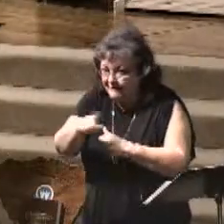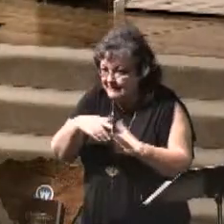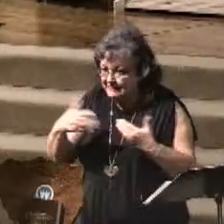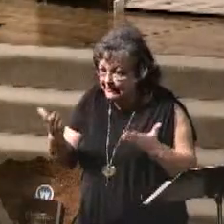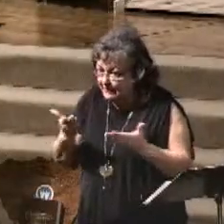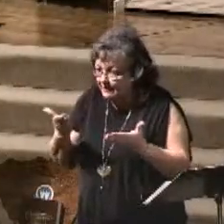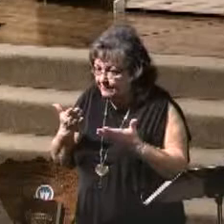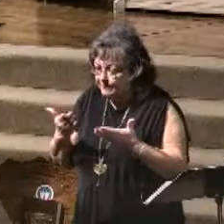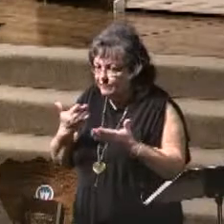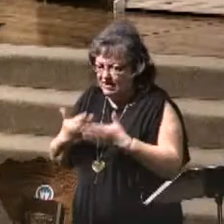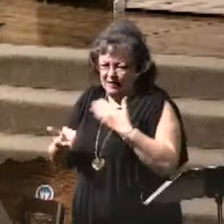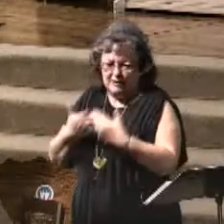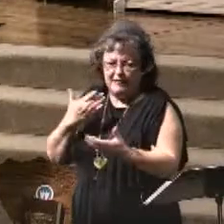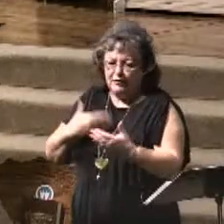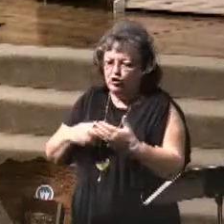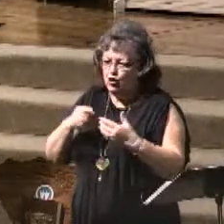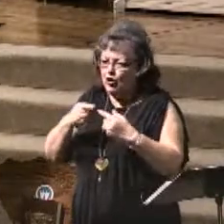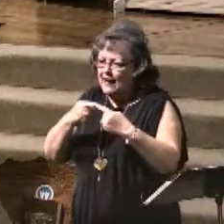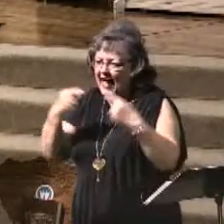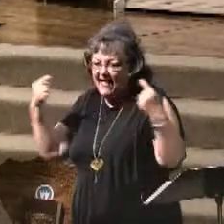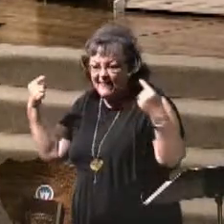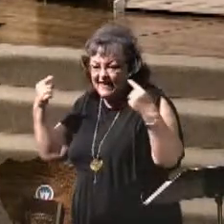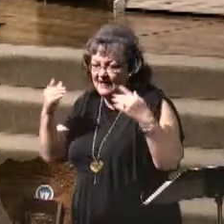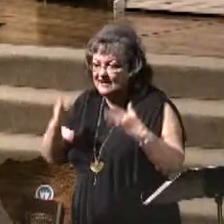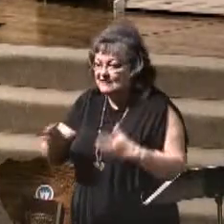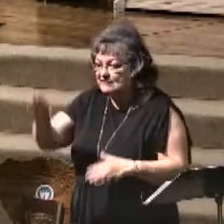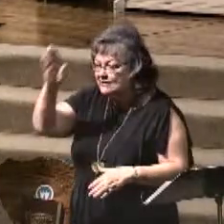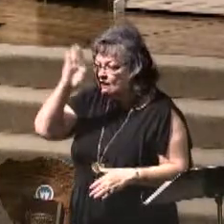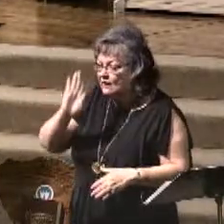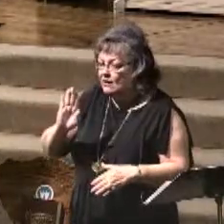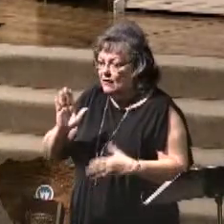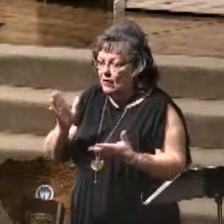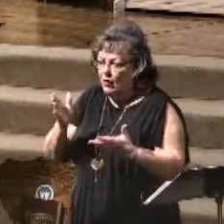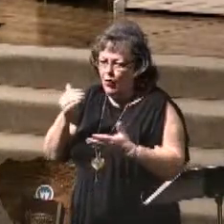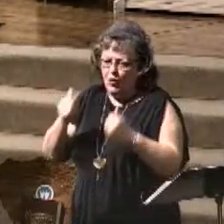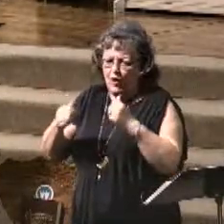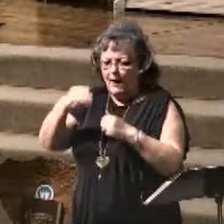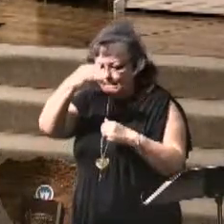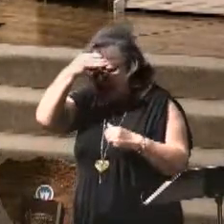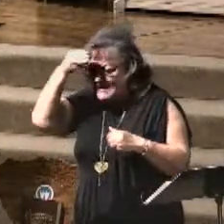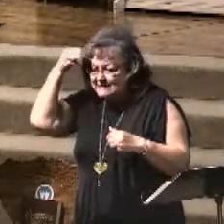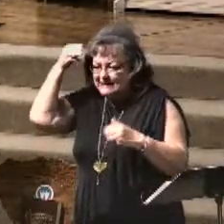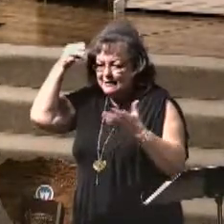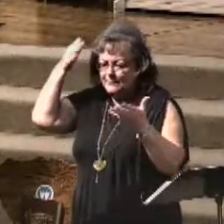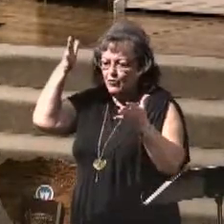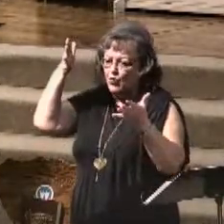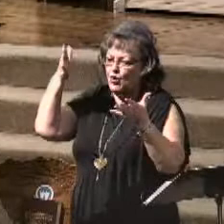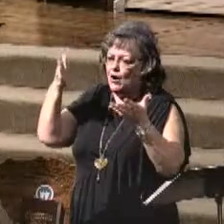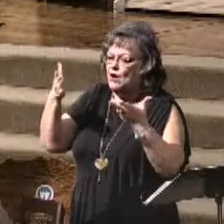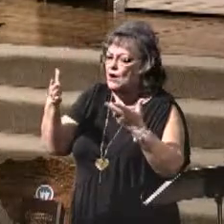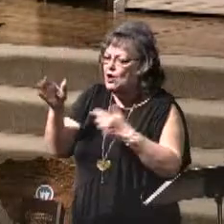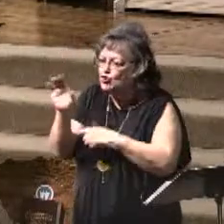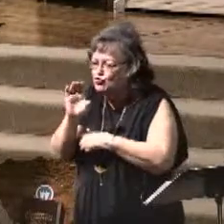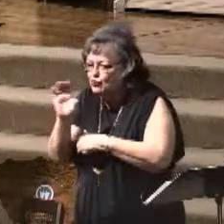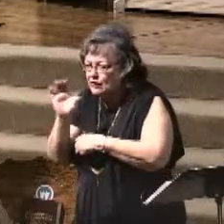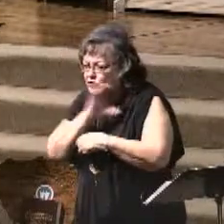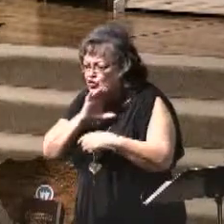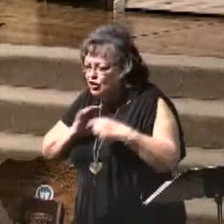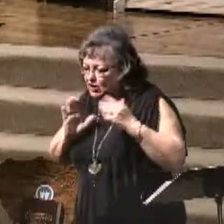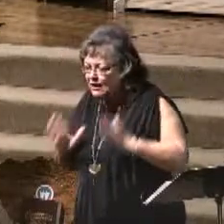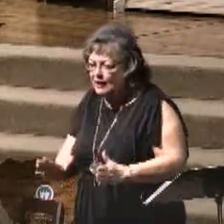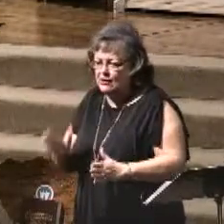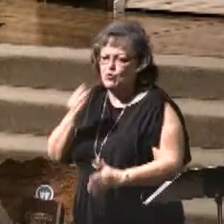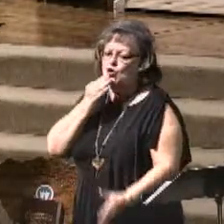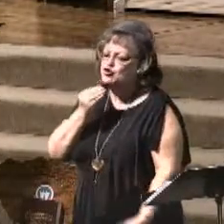whether someone's an atheist, or whether someone's a Muslim, or someone's a Christian, someone's a Jew,